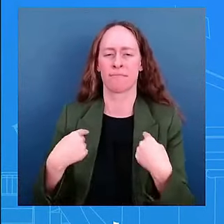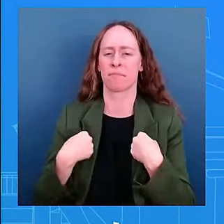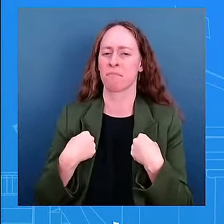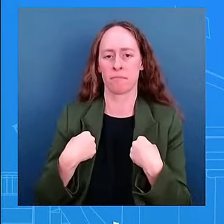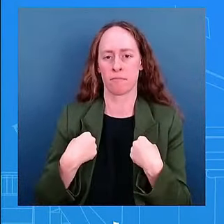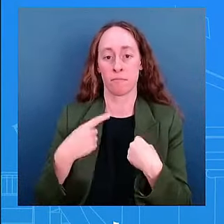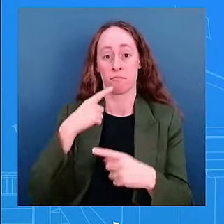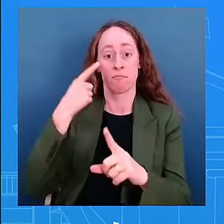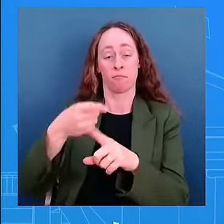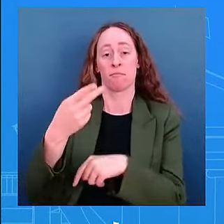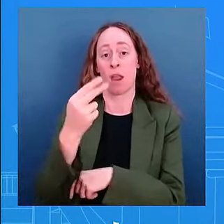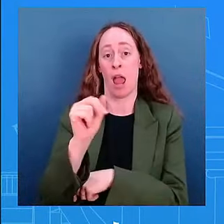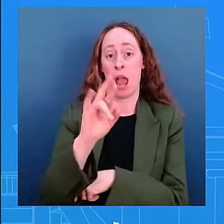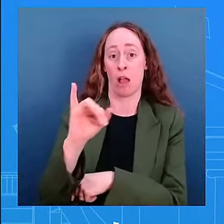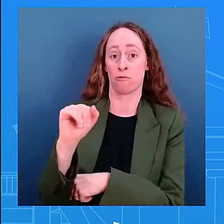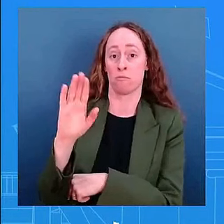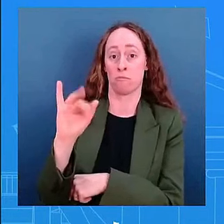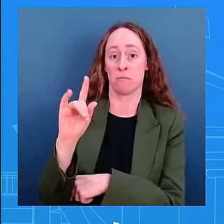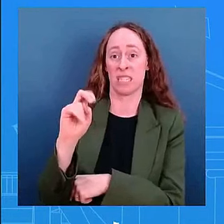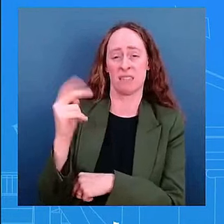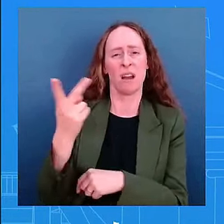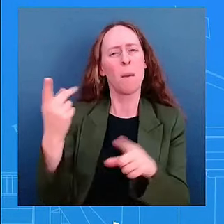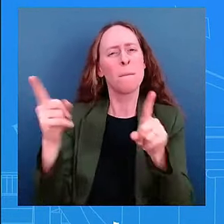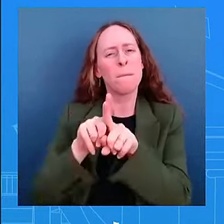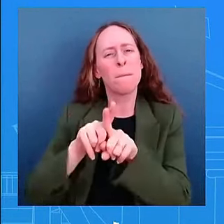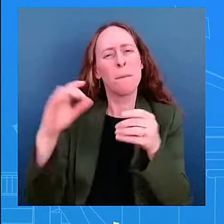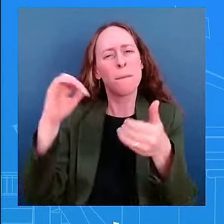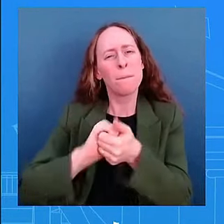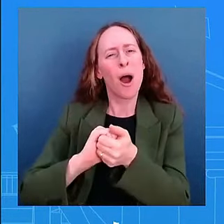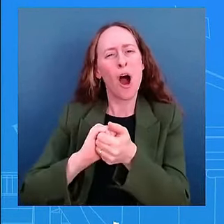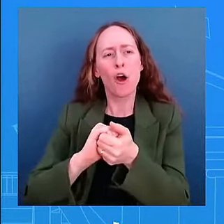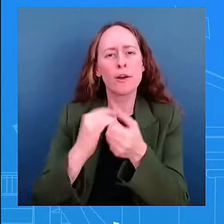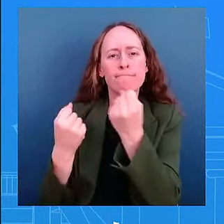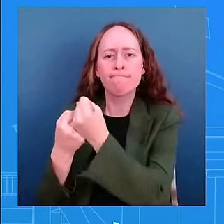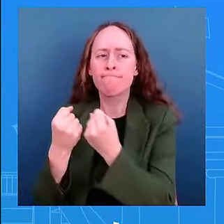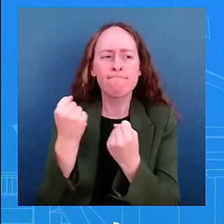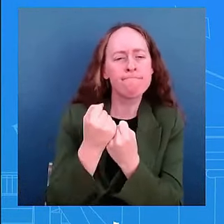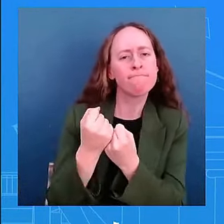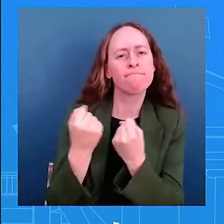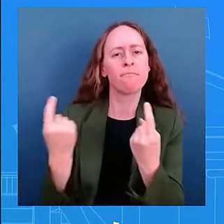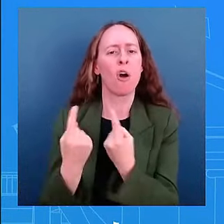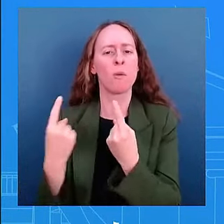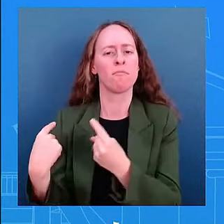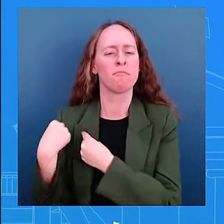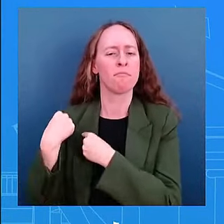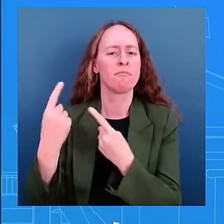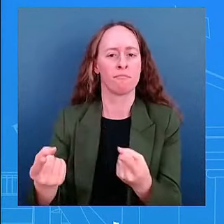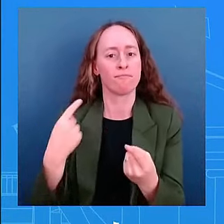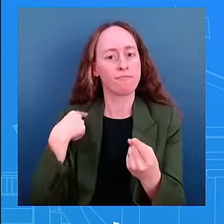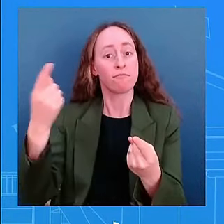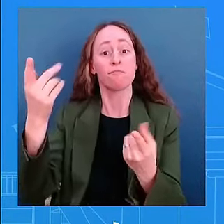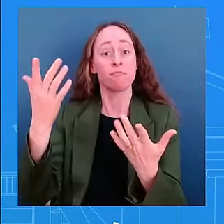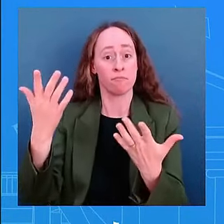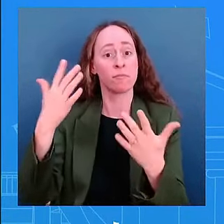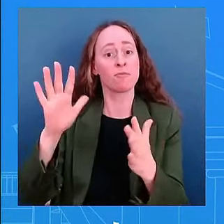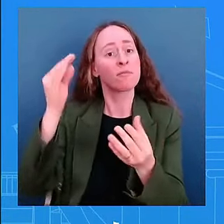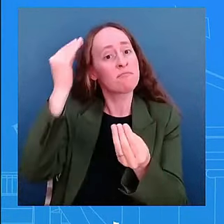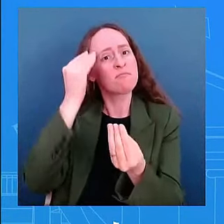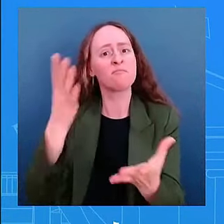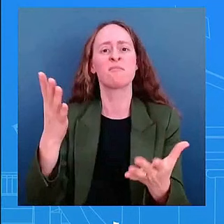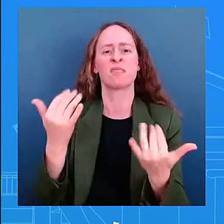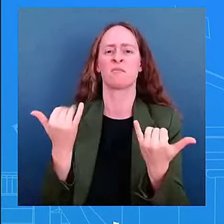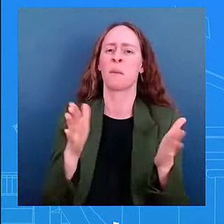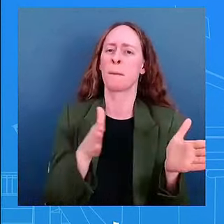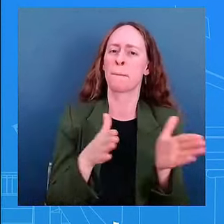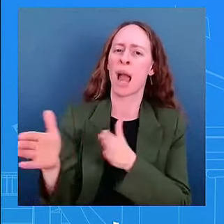vice president as you know we announced uh scotus reform in at lbj um uh lbj library just